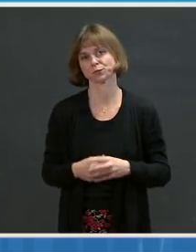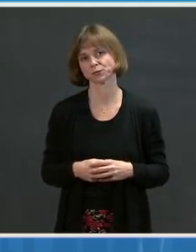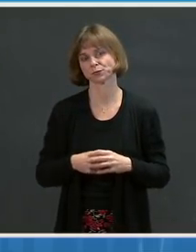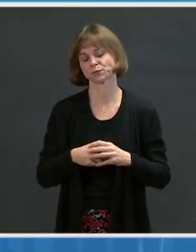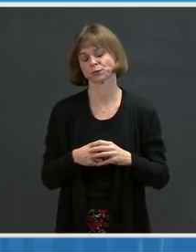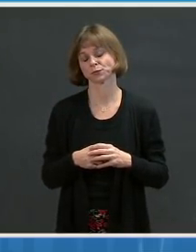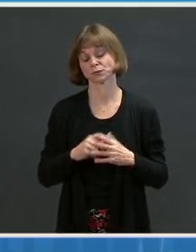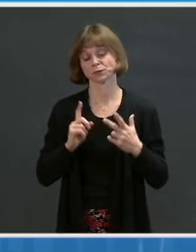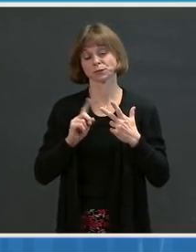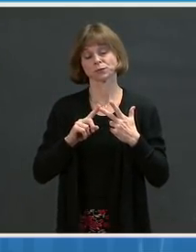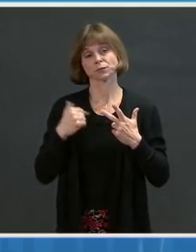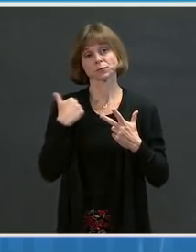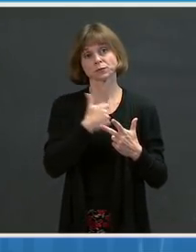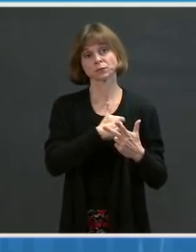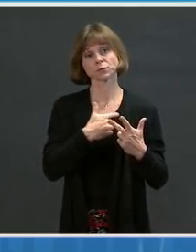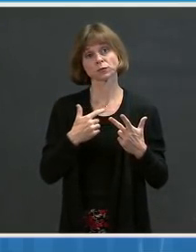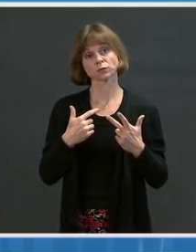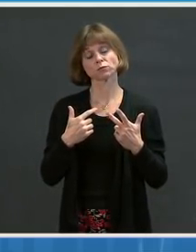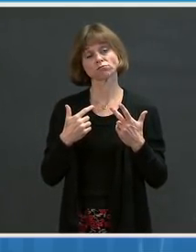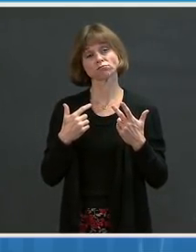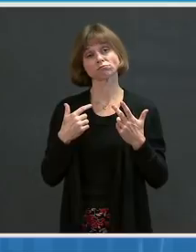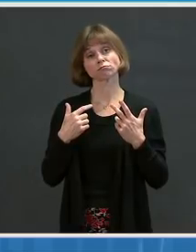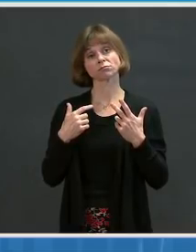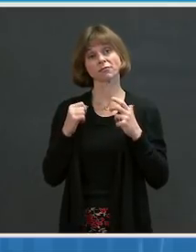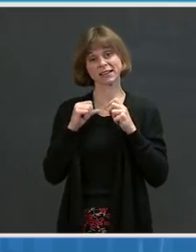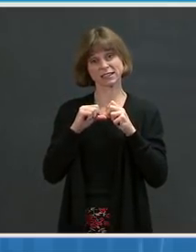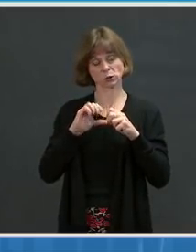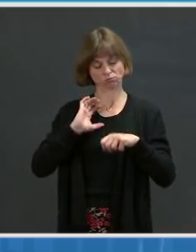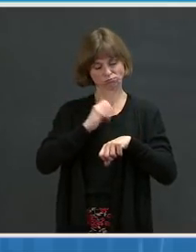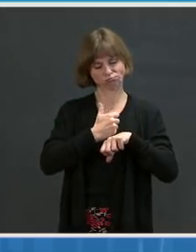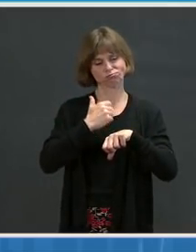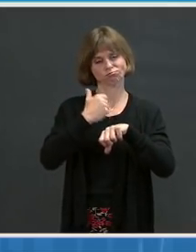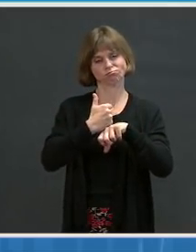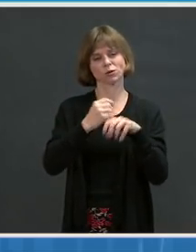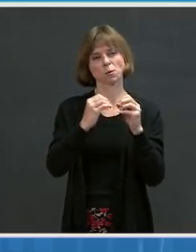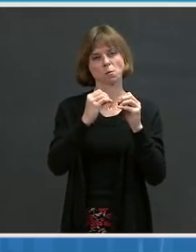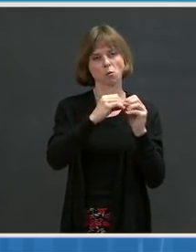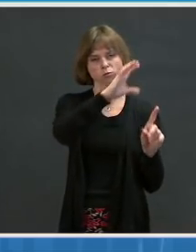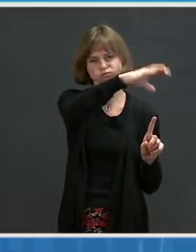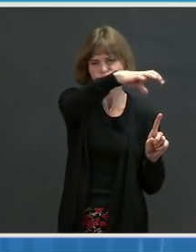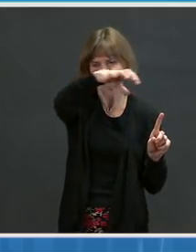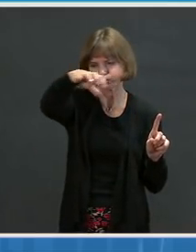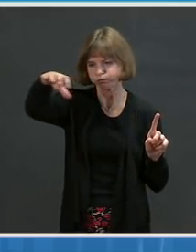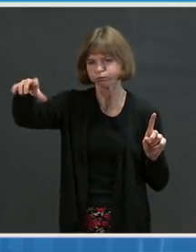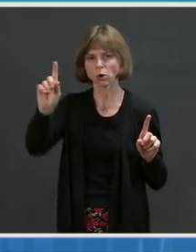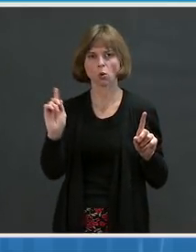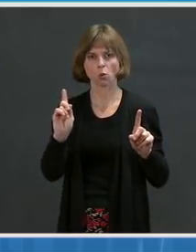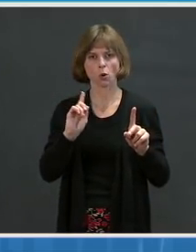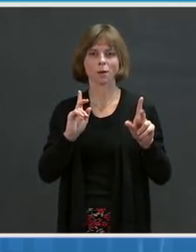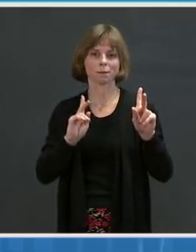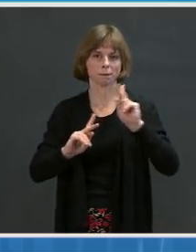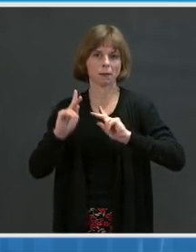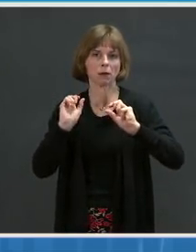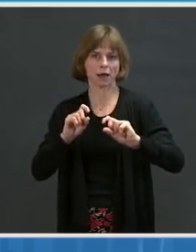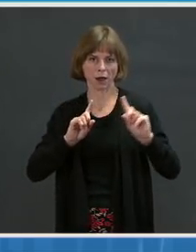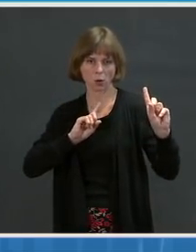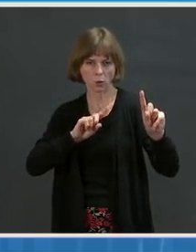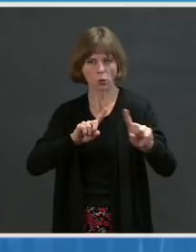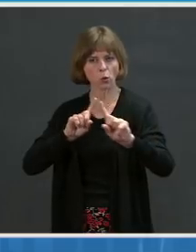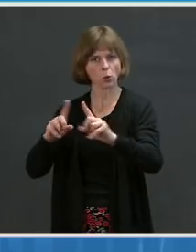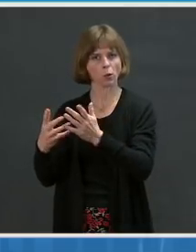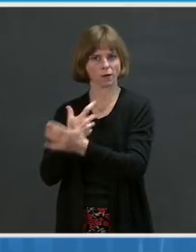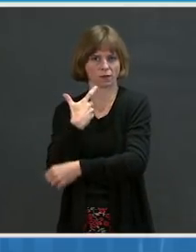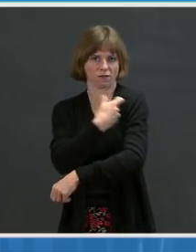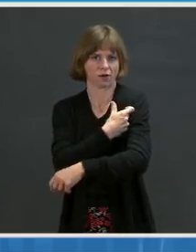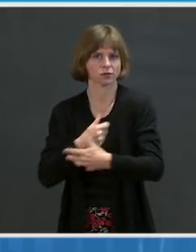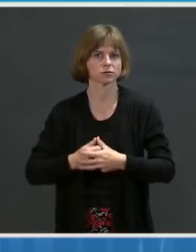Third, we continue creating more places where Americans can get vaccinated. We've now expanded financial support to